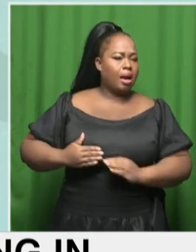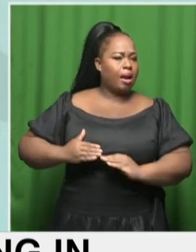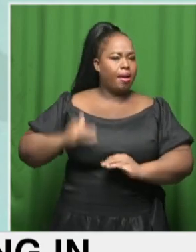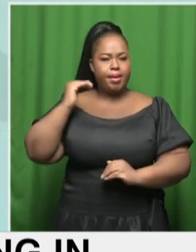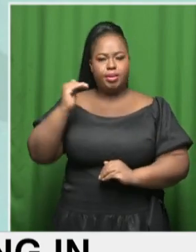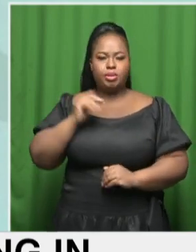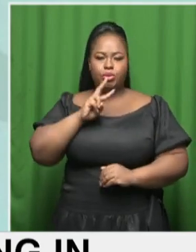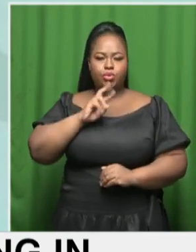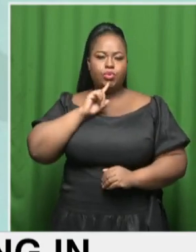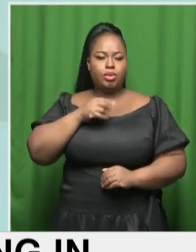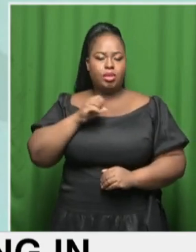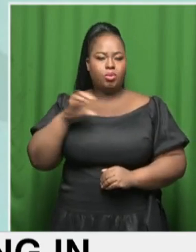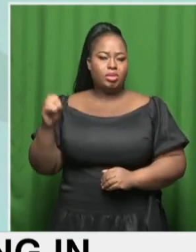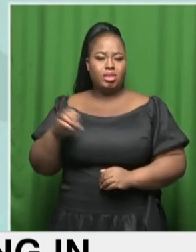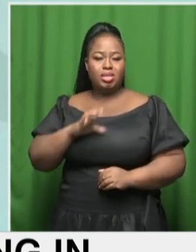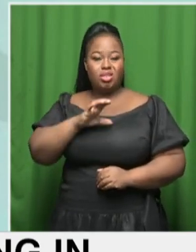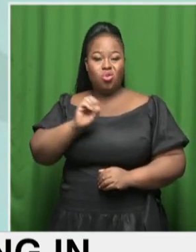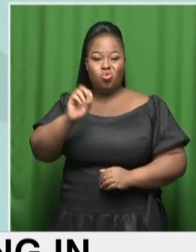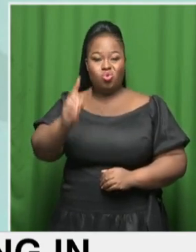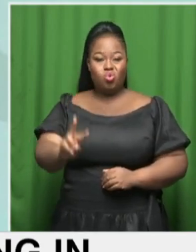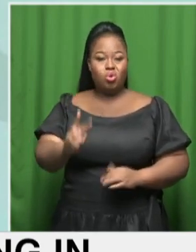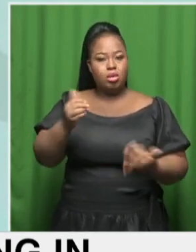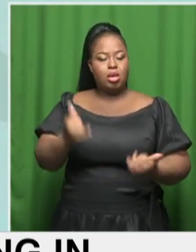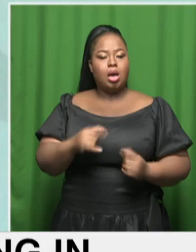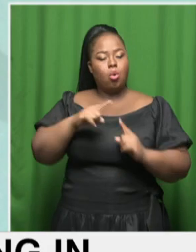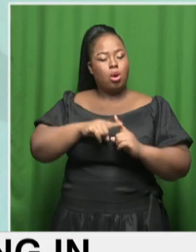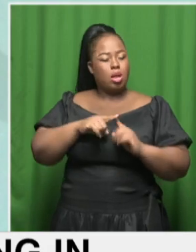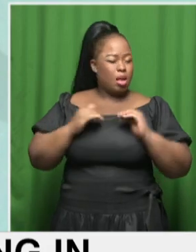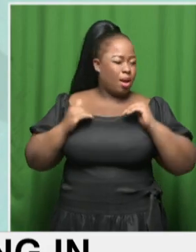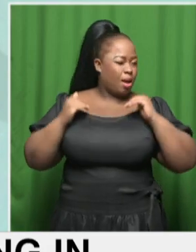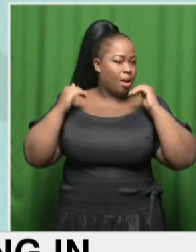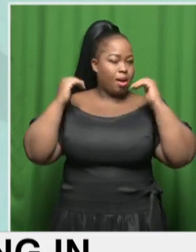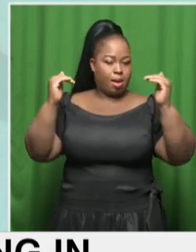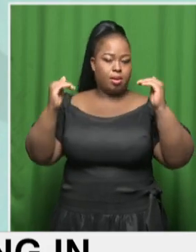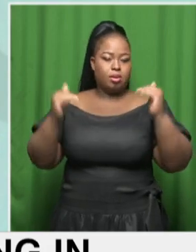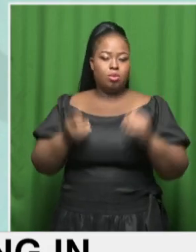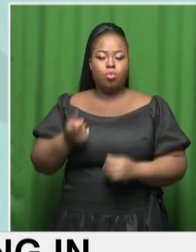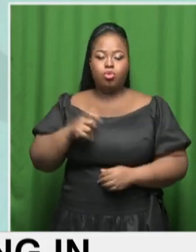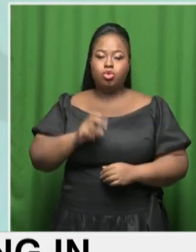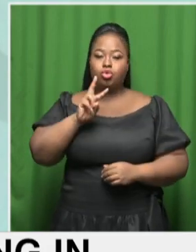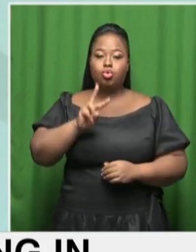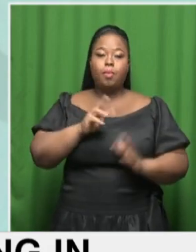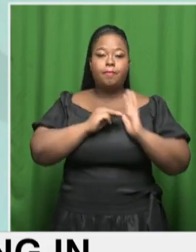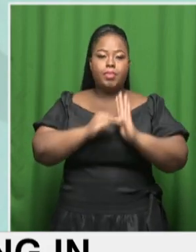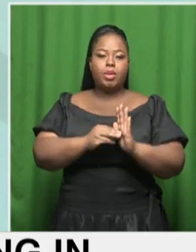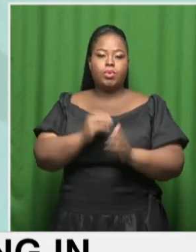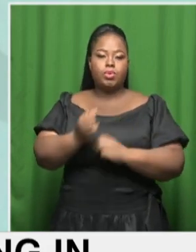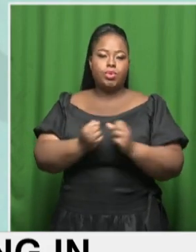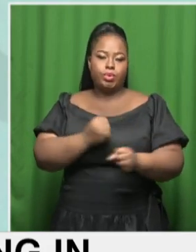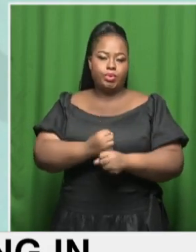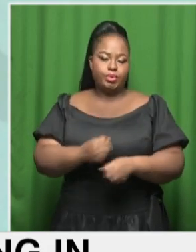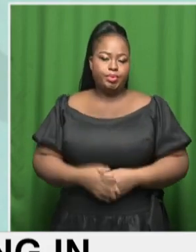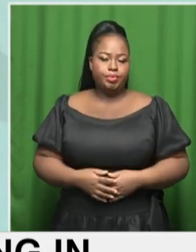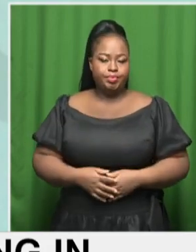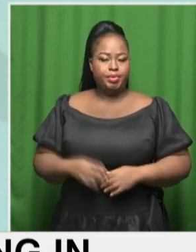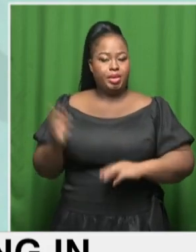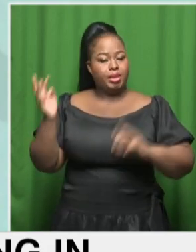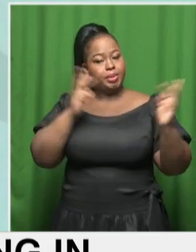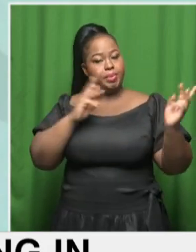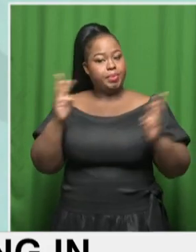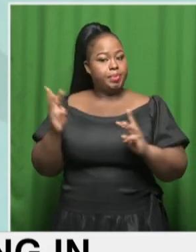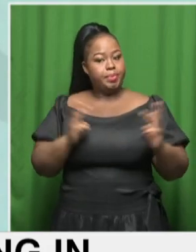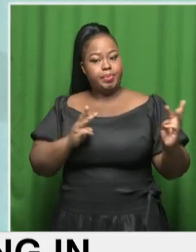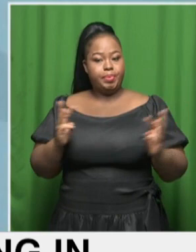Concentrations of carbon dioxide are at their highest in at least 2 million years. The climate time bomb